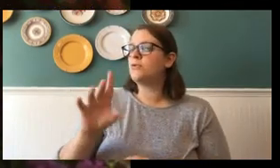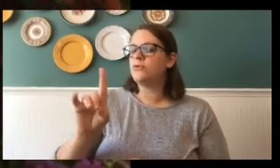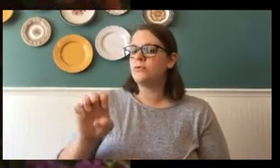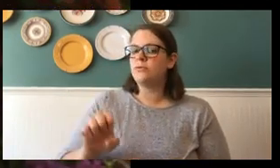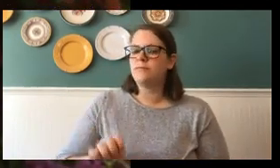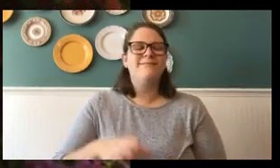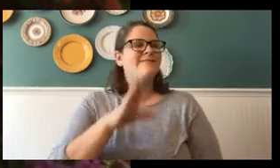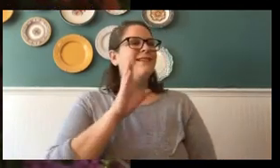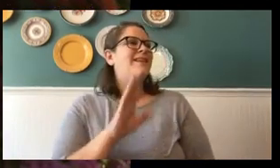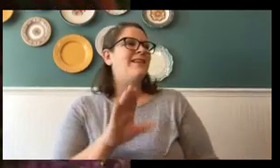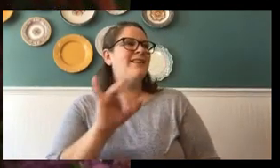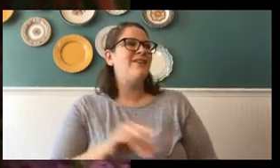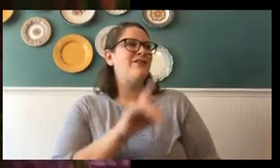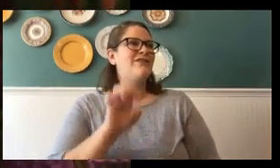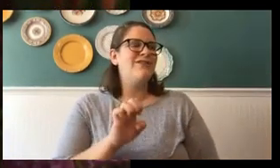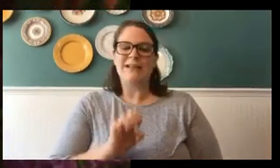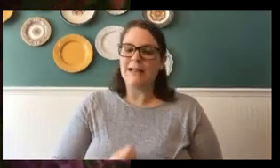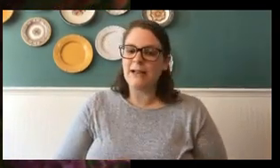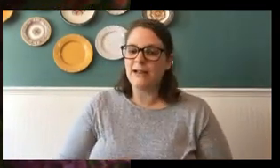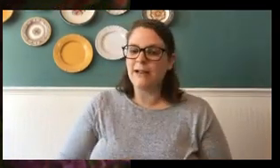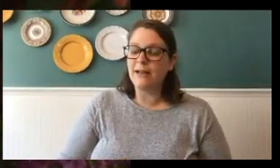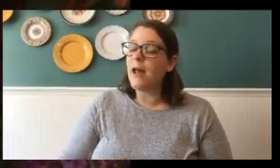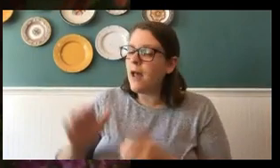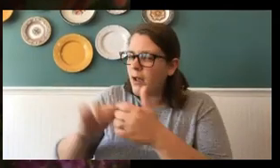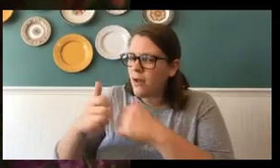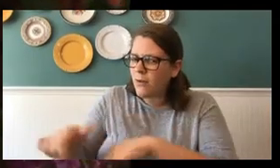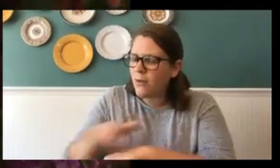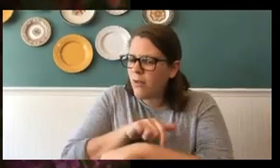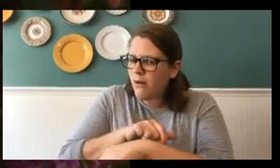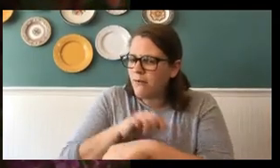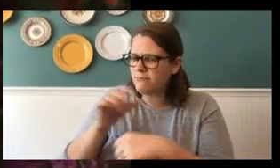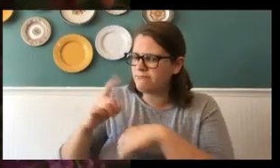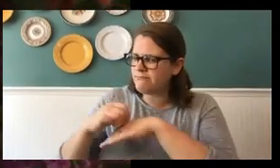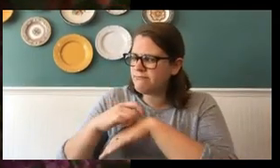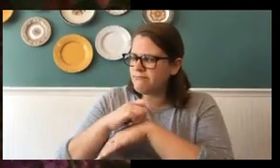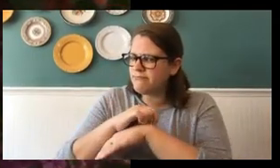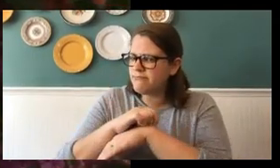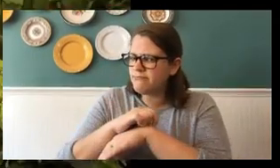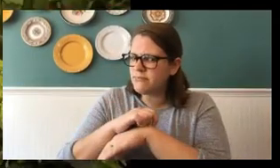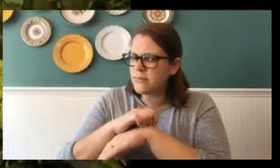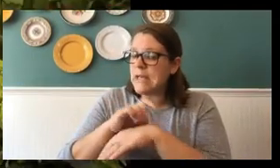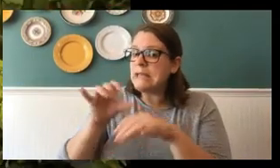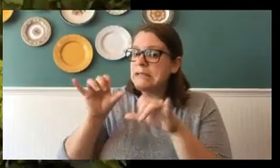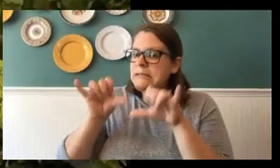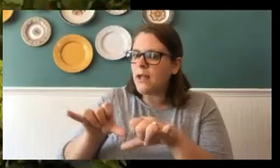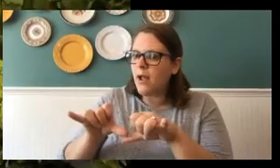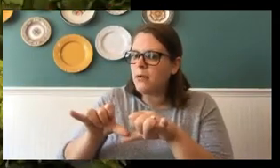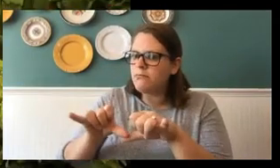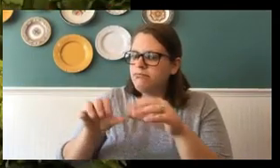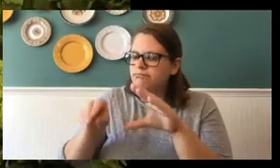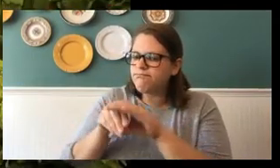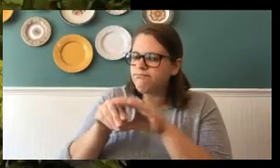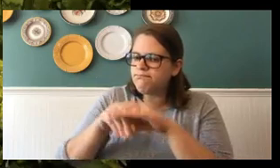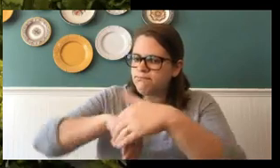Hey, Jude. Hey, Jude. I'm sorry. How long can a caterpillar stay in its chrysalis? Oh, that's a really good